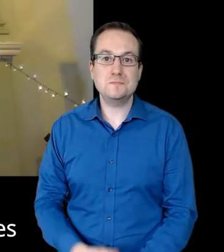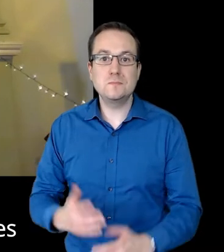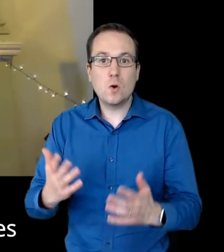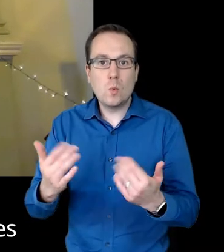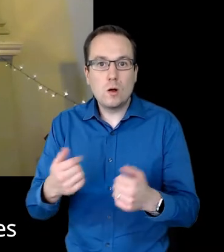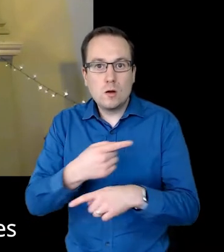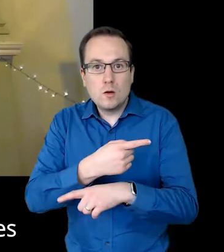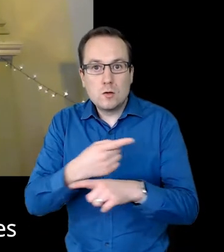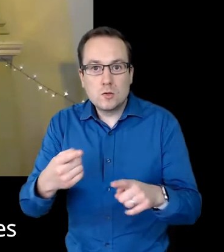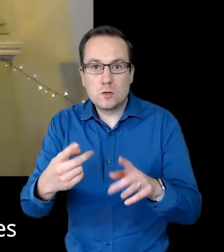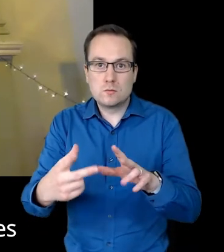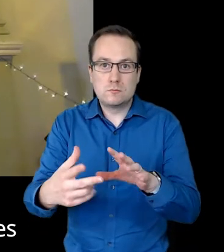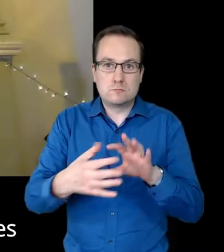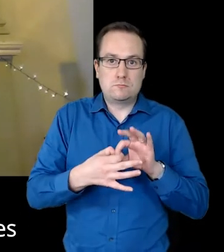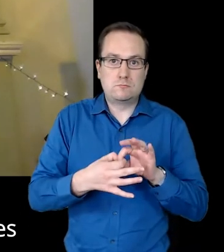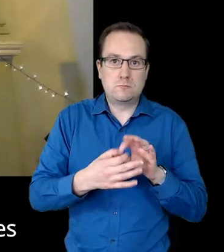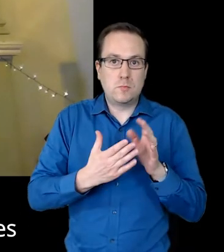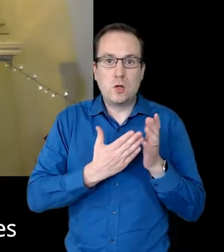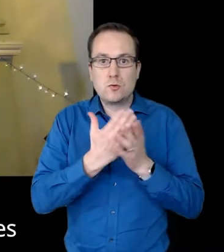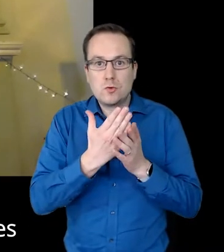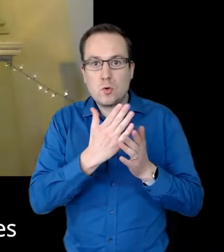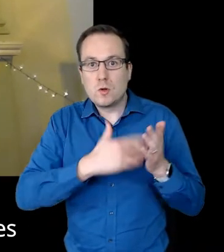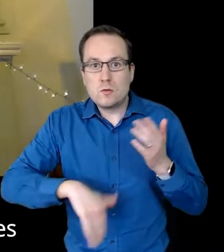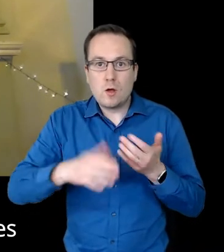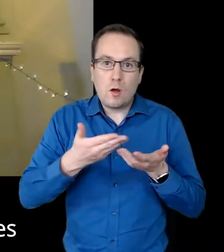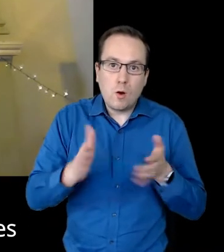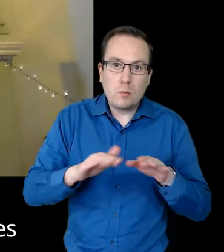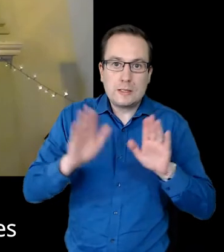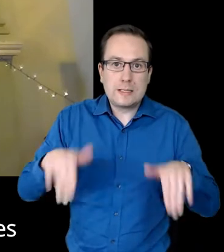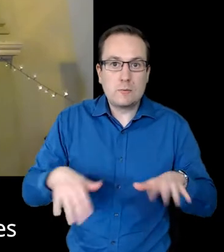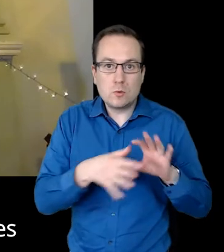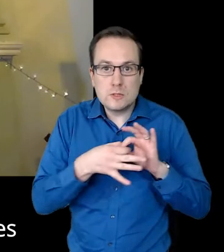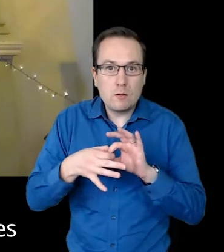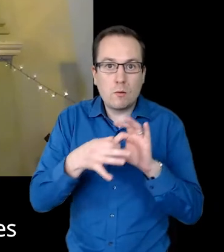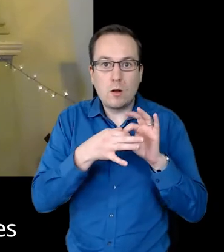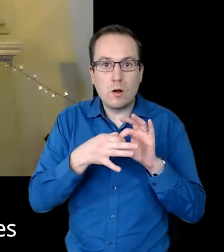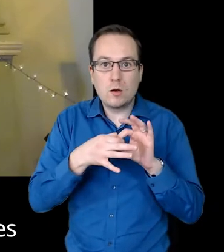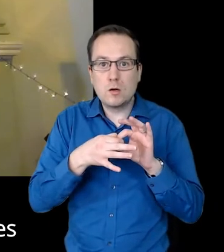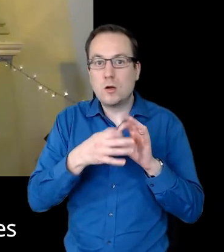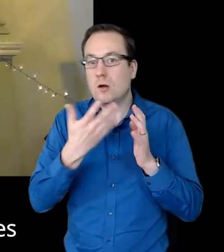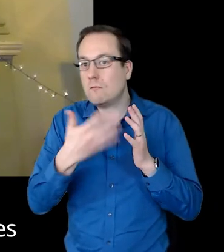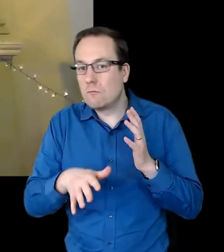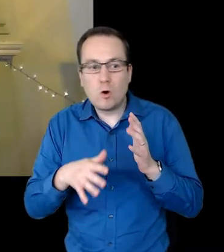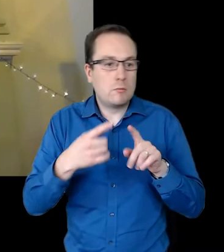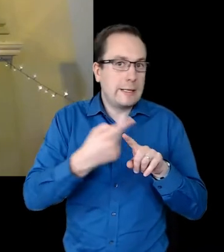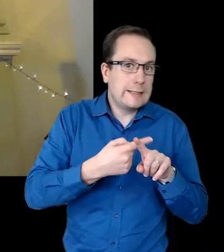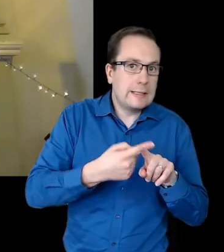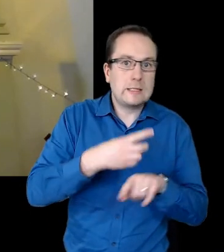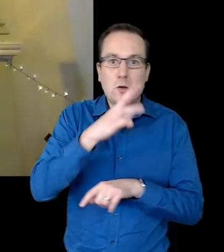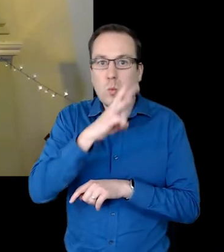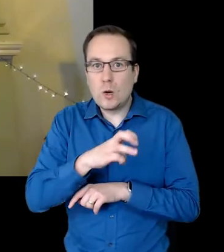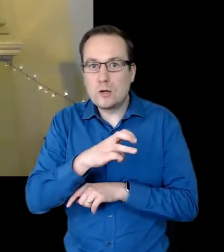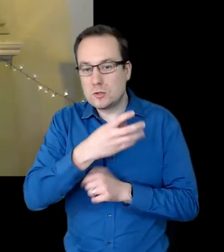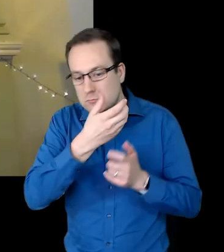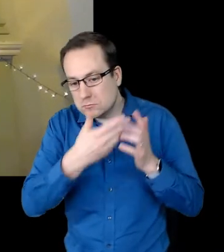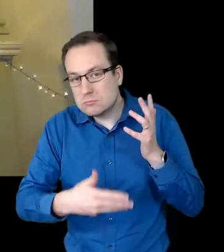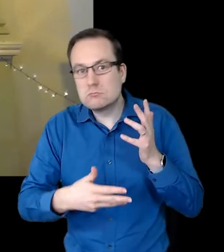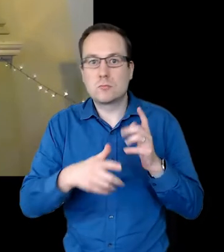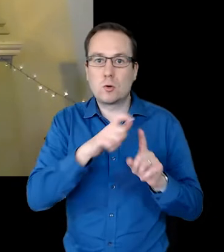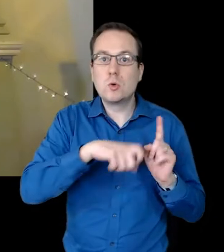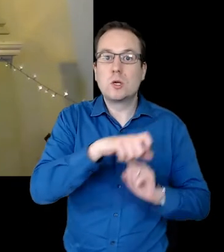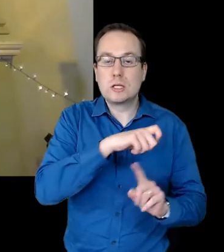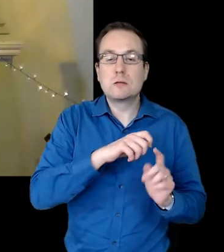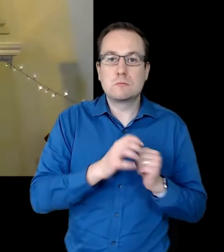Welcome to all of you joining us from across and beyond the Open Table Network of communities across England and Wales.